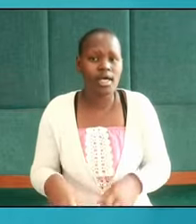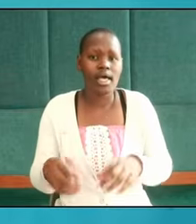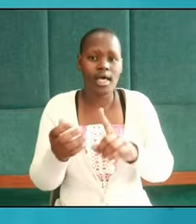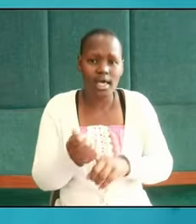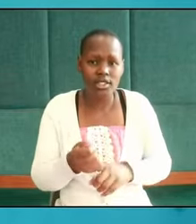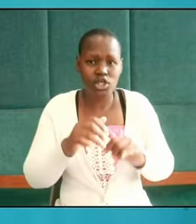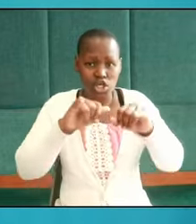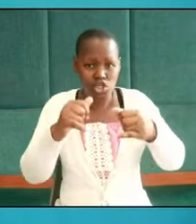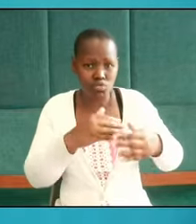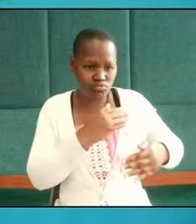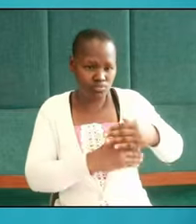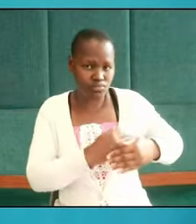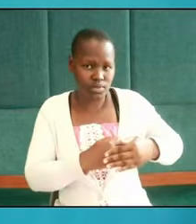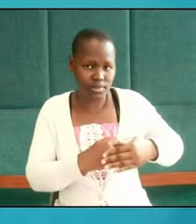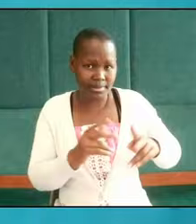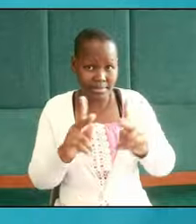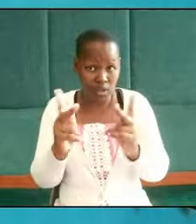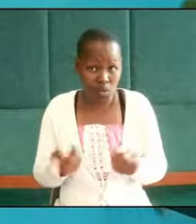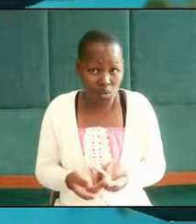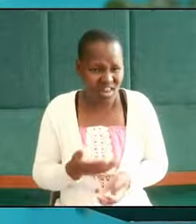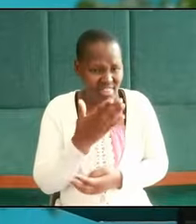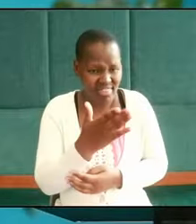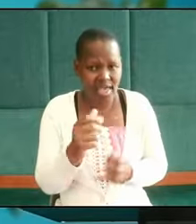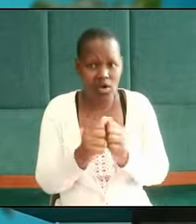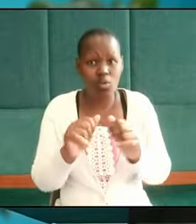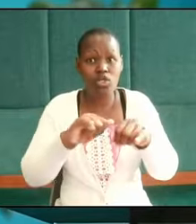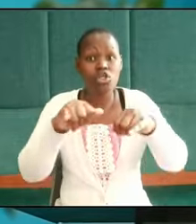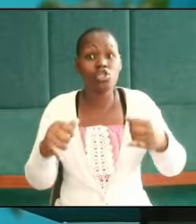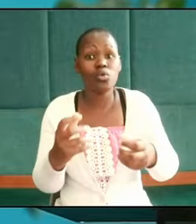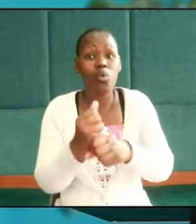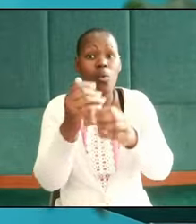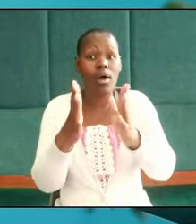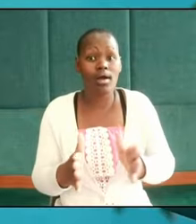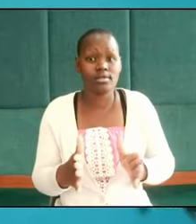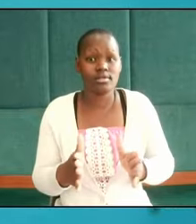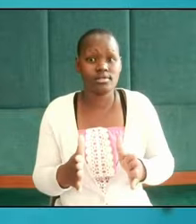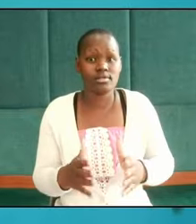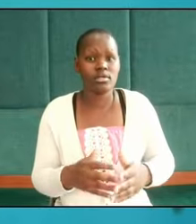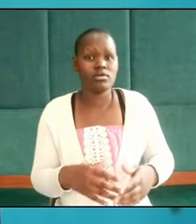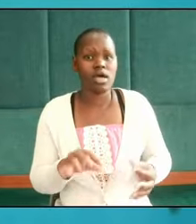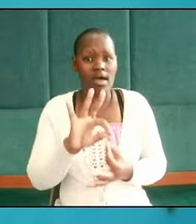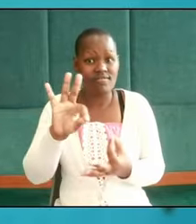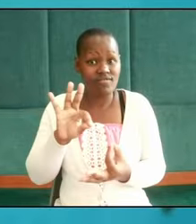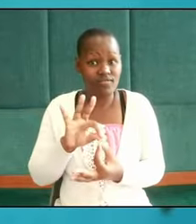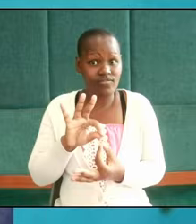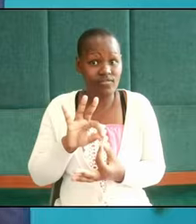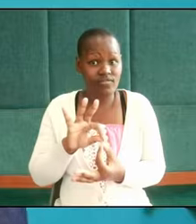neighborhood and you are there with new workers as fellow workers